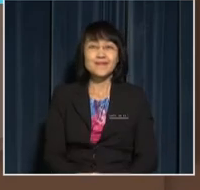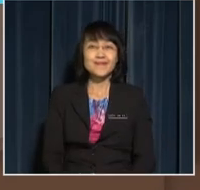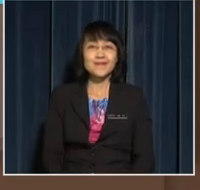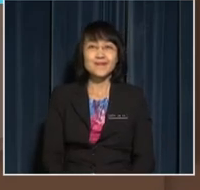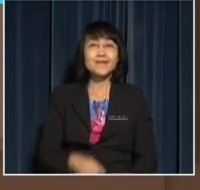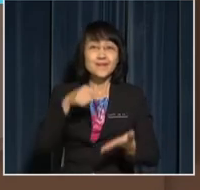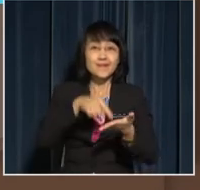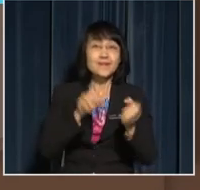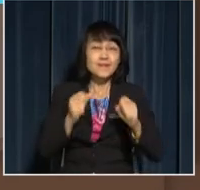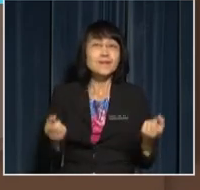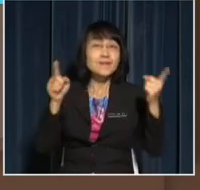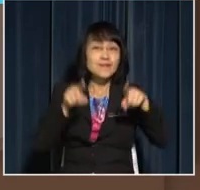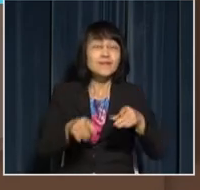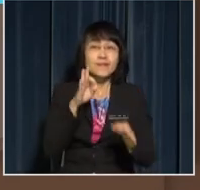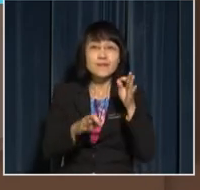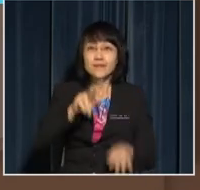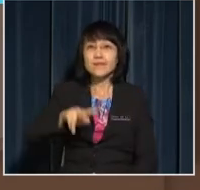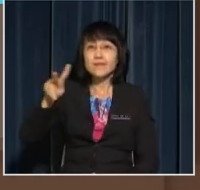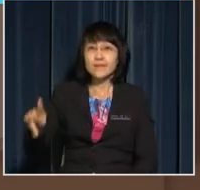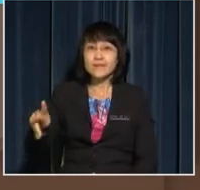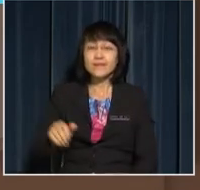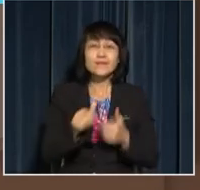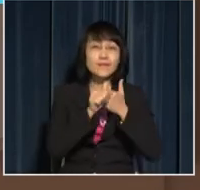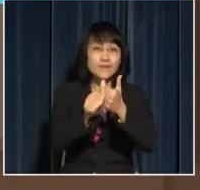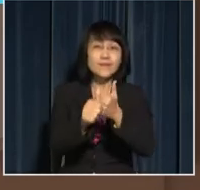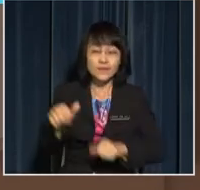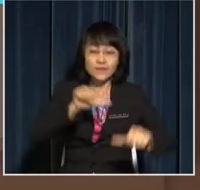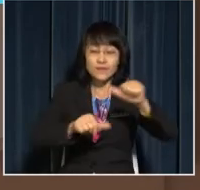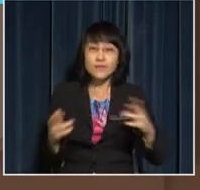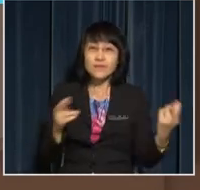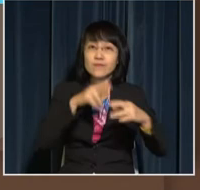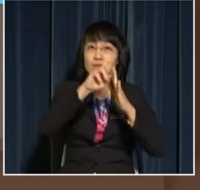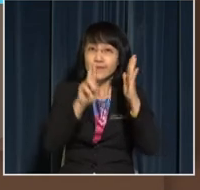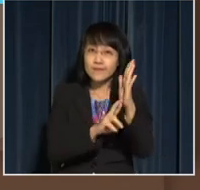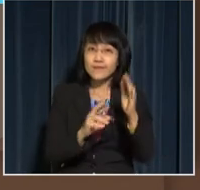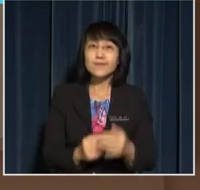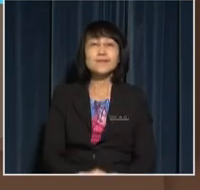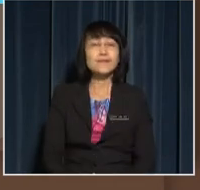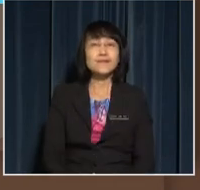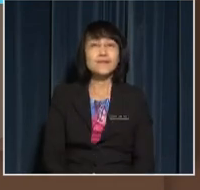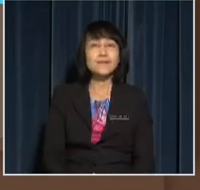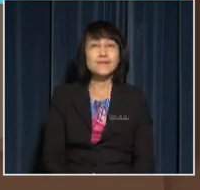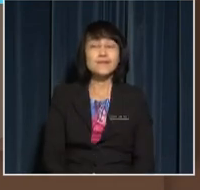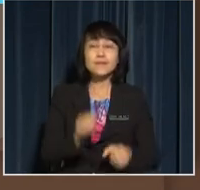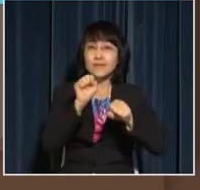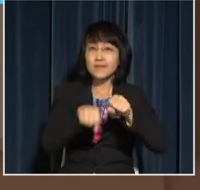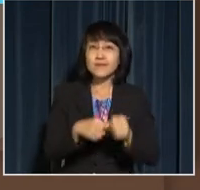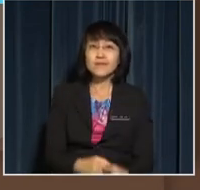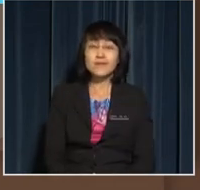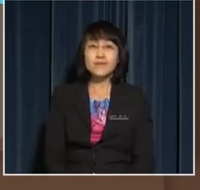This can happen if the pupils follow the Science Room Rules So,